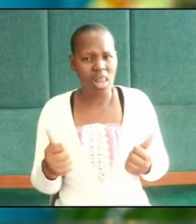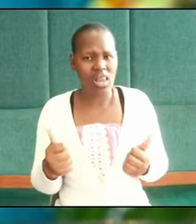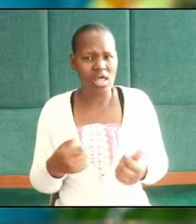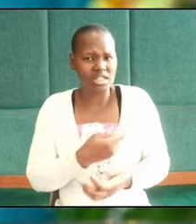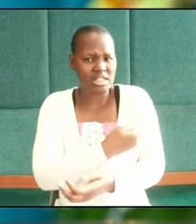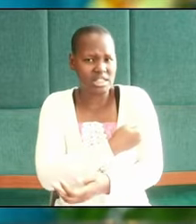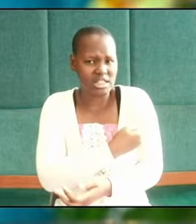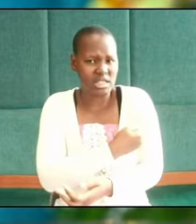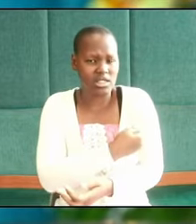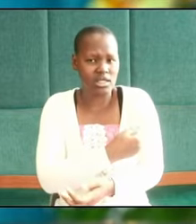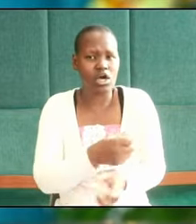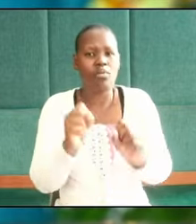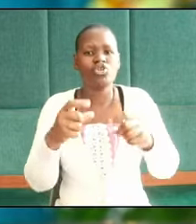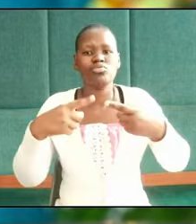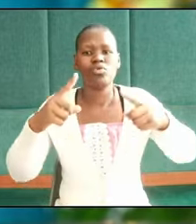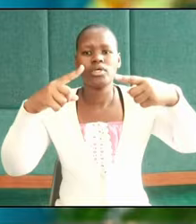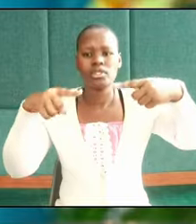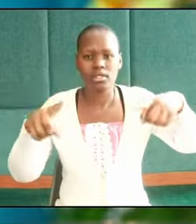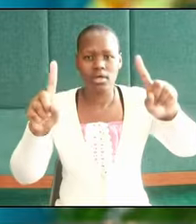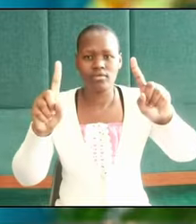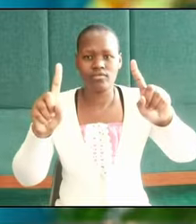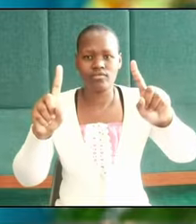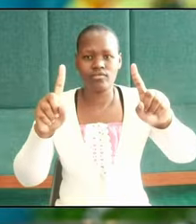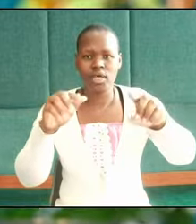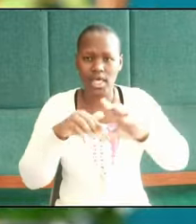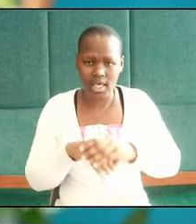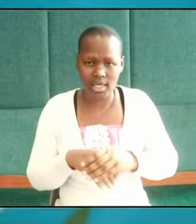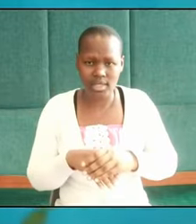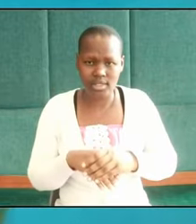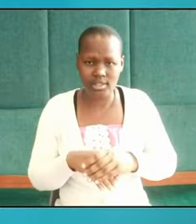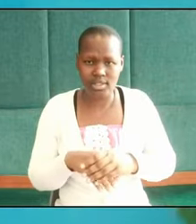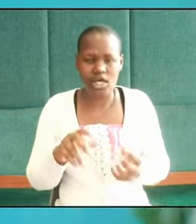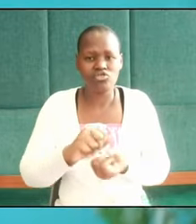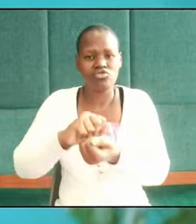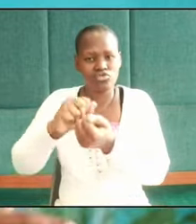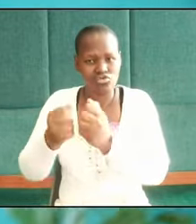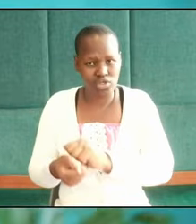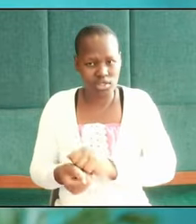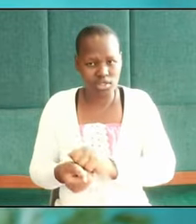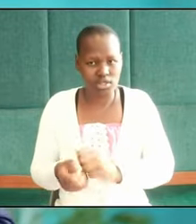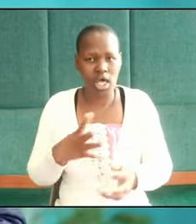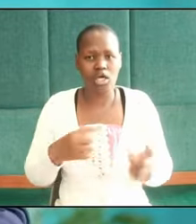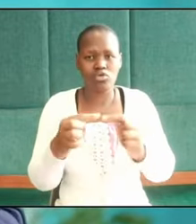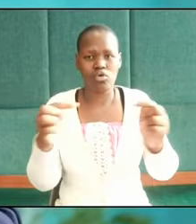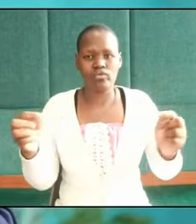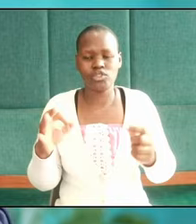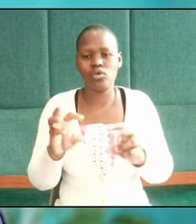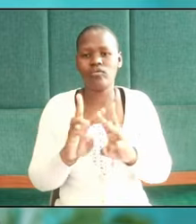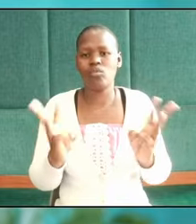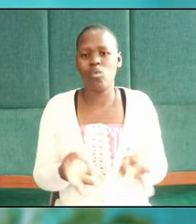we can thrive even despite the transition and the crisis in this world.